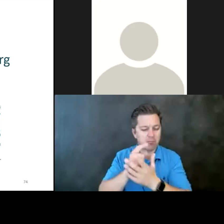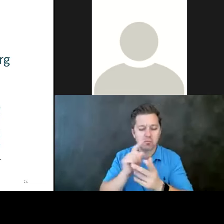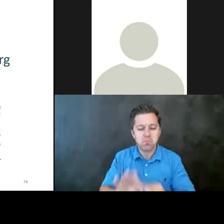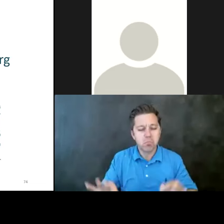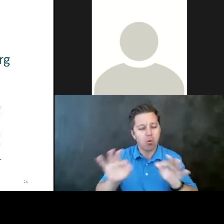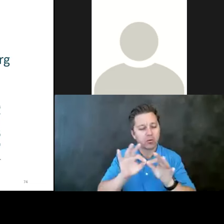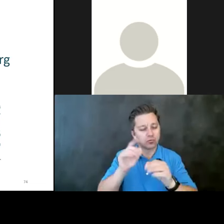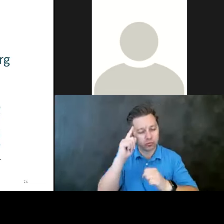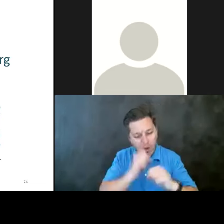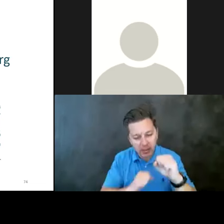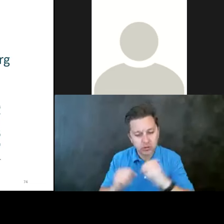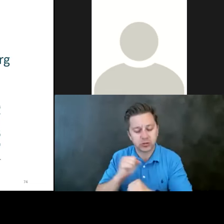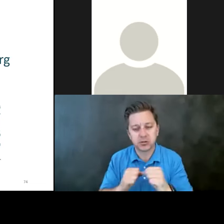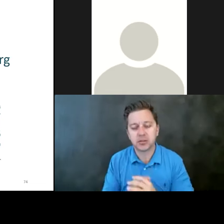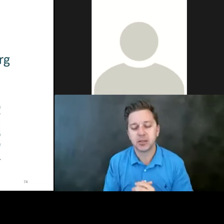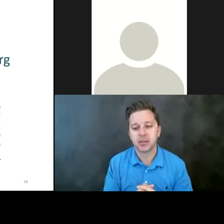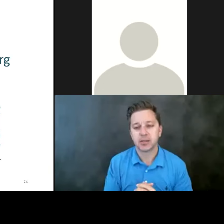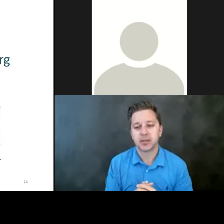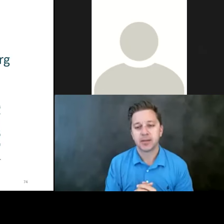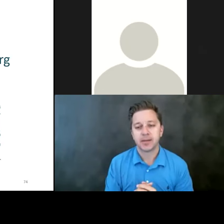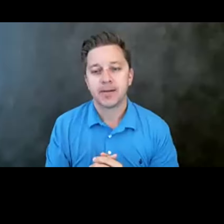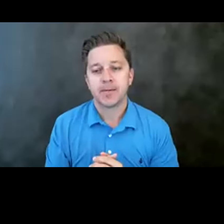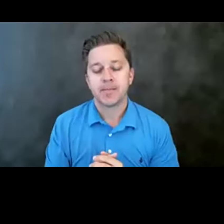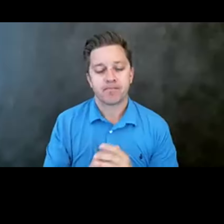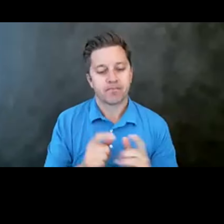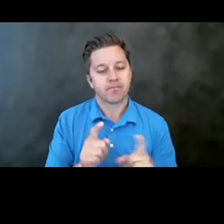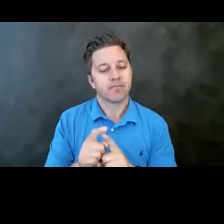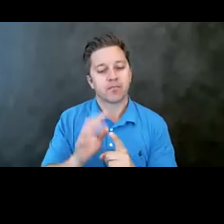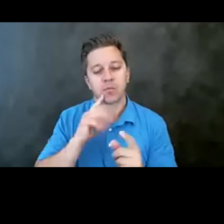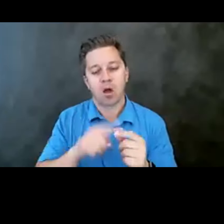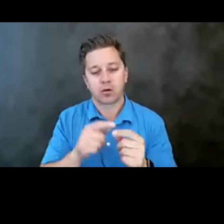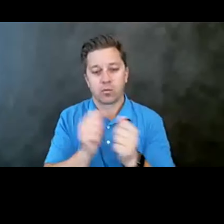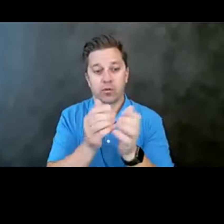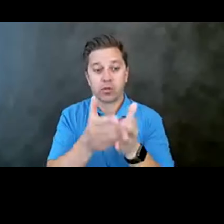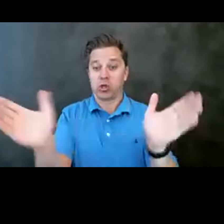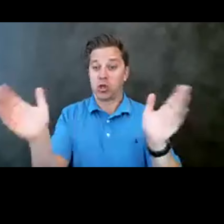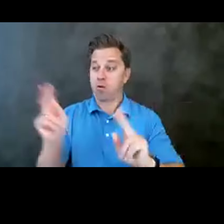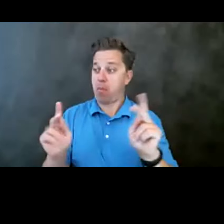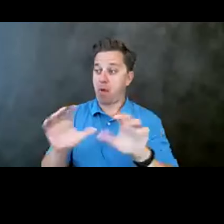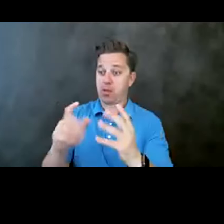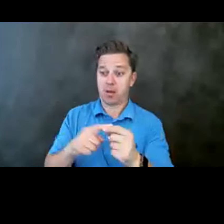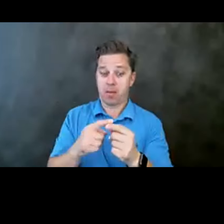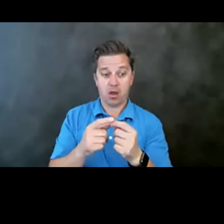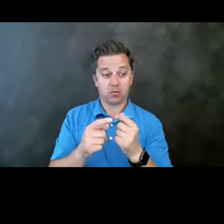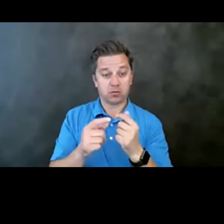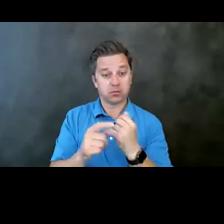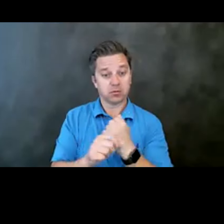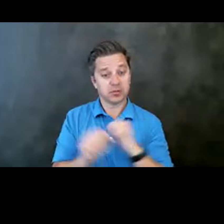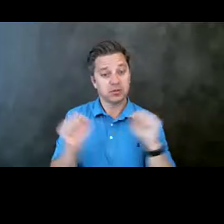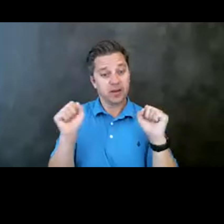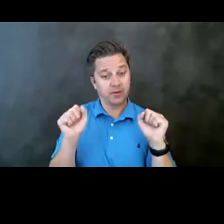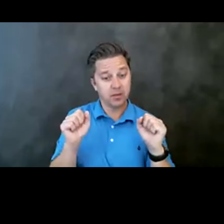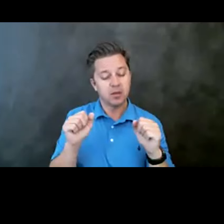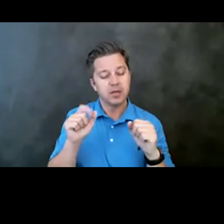about it. Talking to the general public about conversations about means safety, we need to be careful